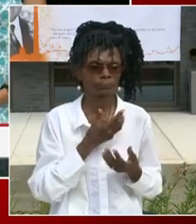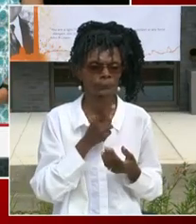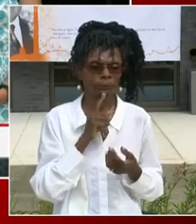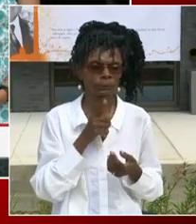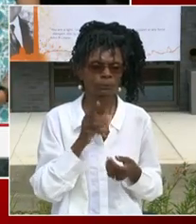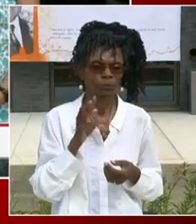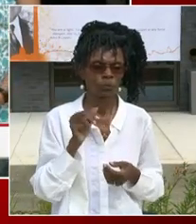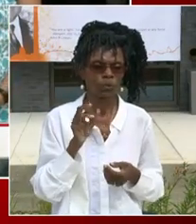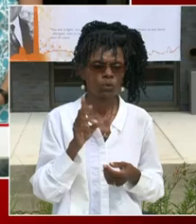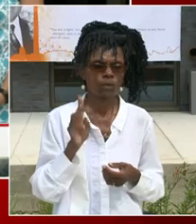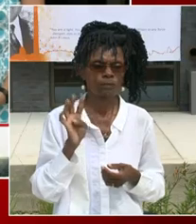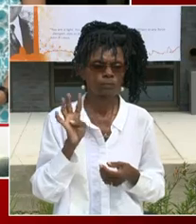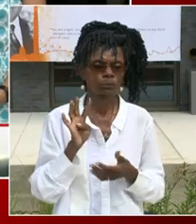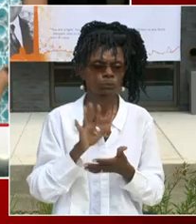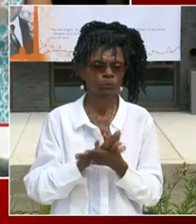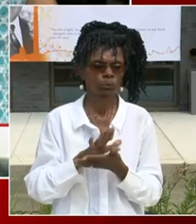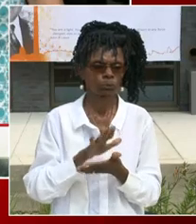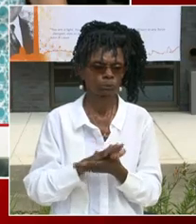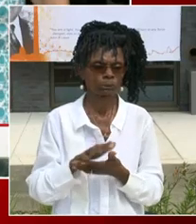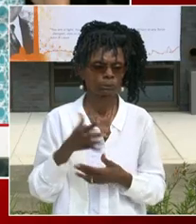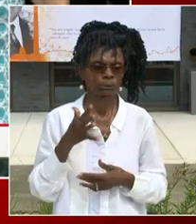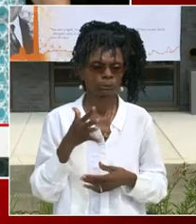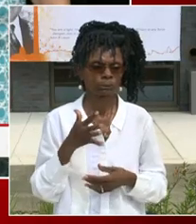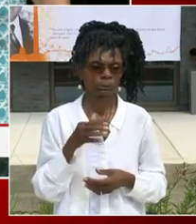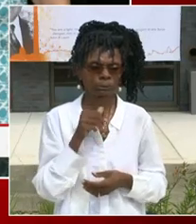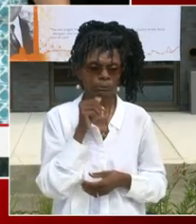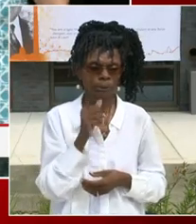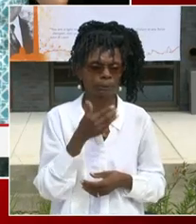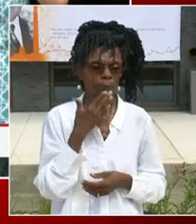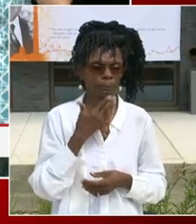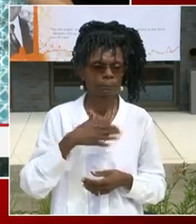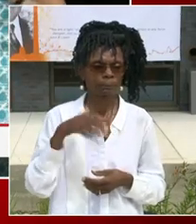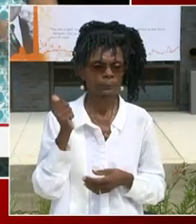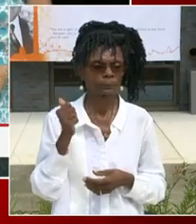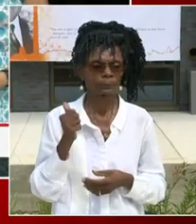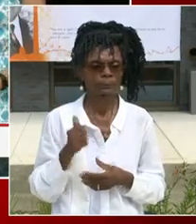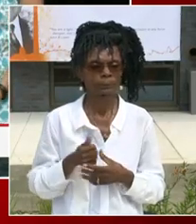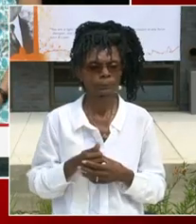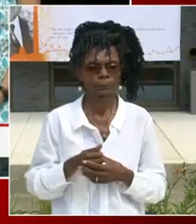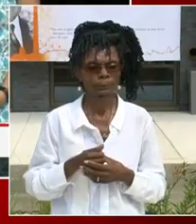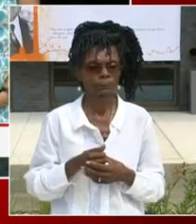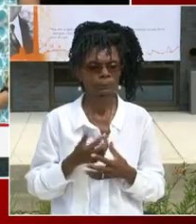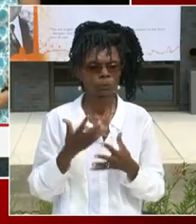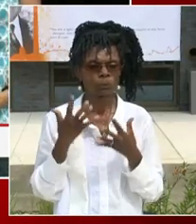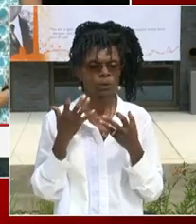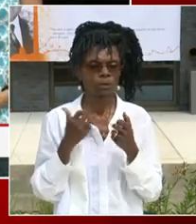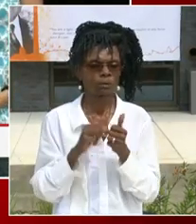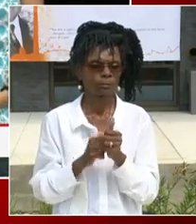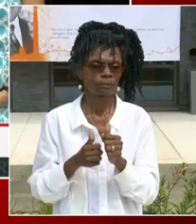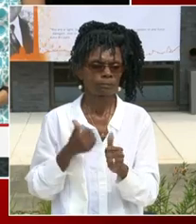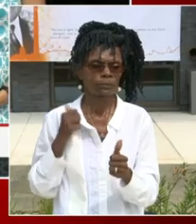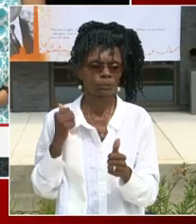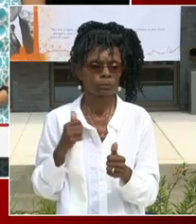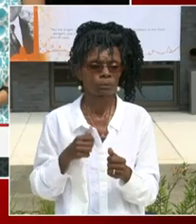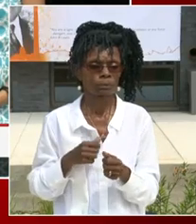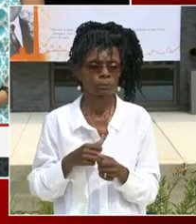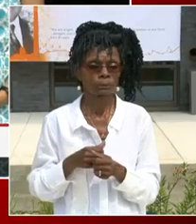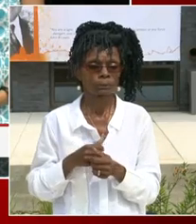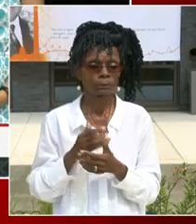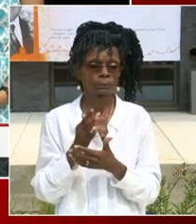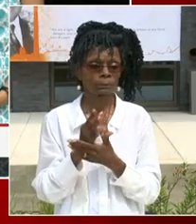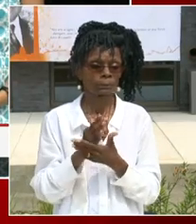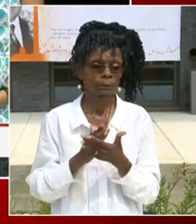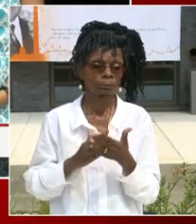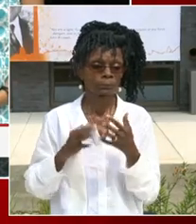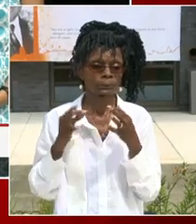In fact, many families, a lot of families that could, they went to private schools or they went